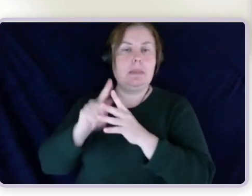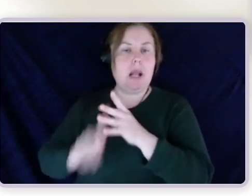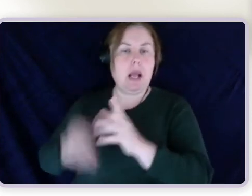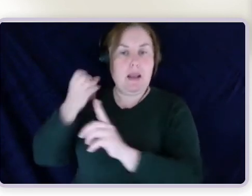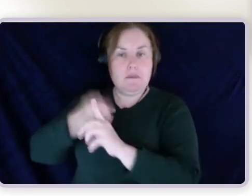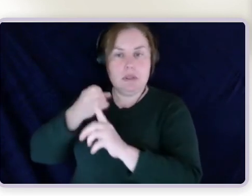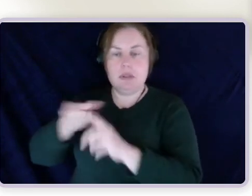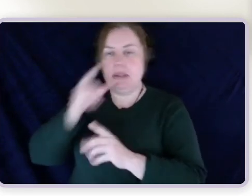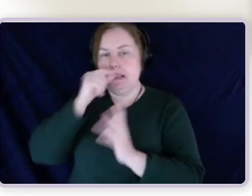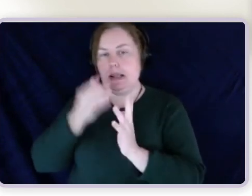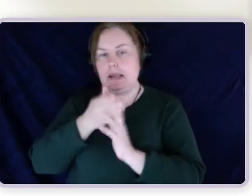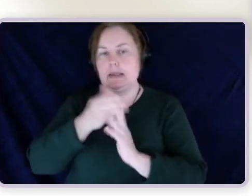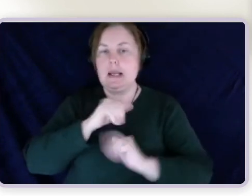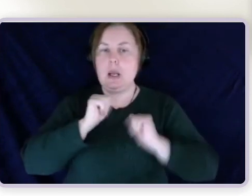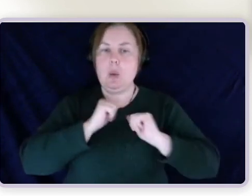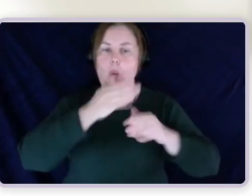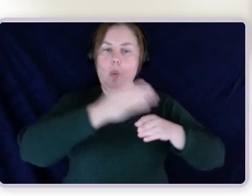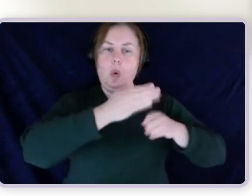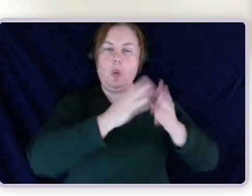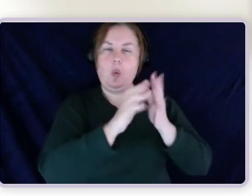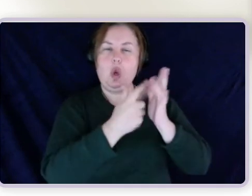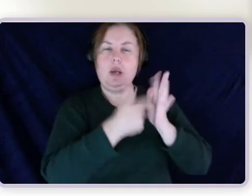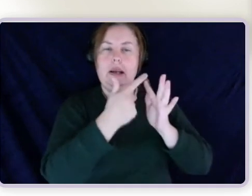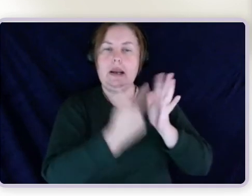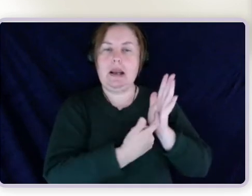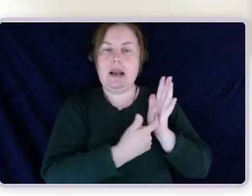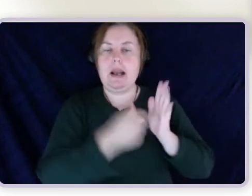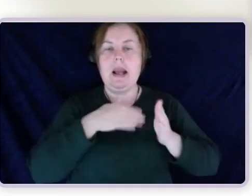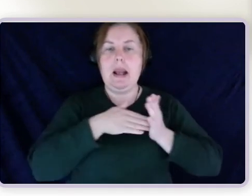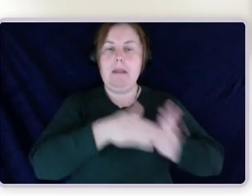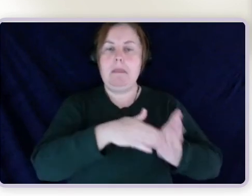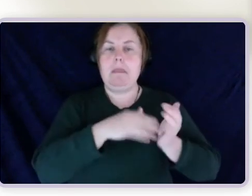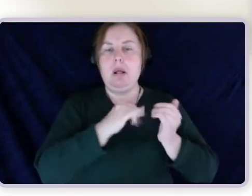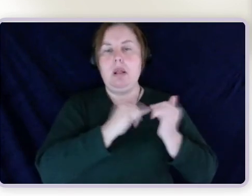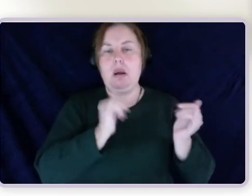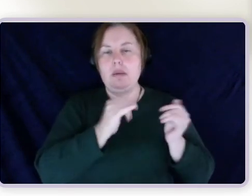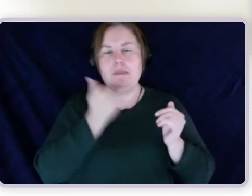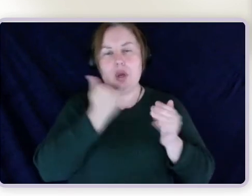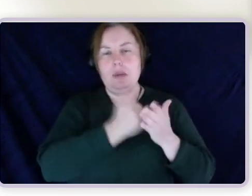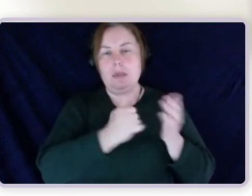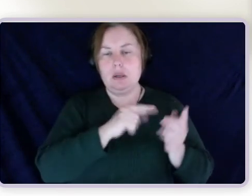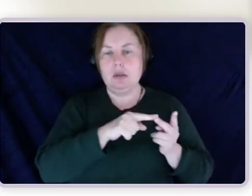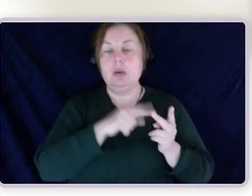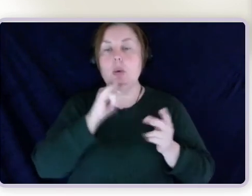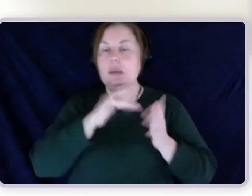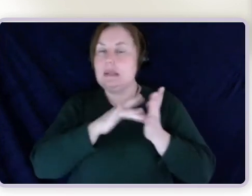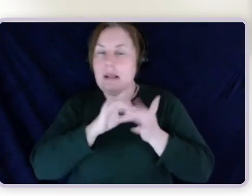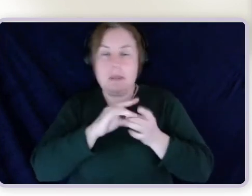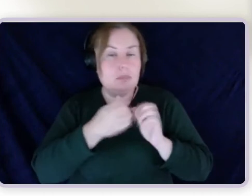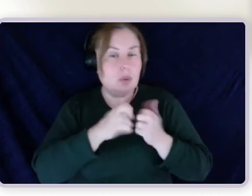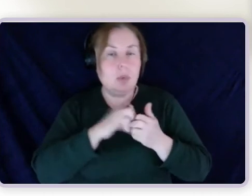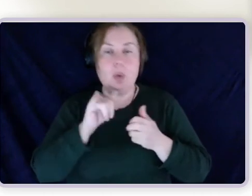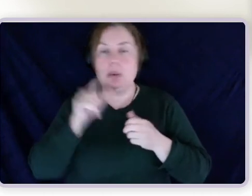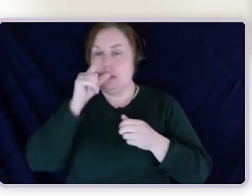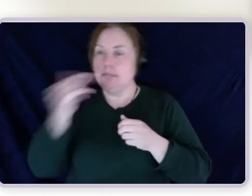Basically, you can give us a call and you can have us a chat about any Centrelink legal problems, but specifically you can talk to us about the disability support pension.